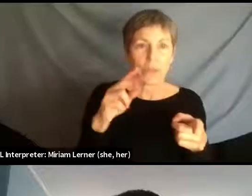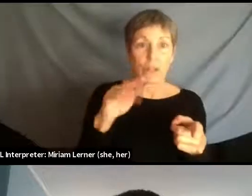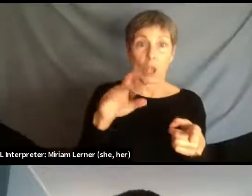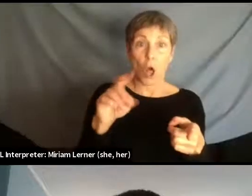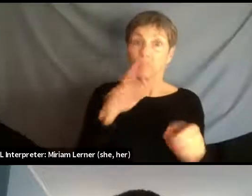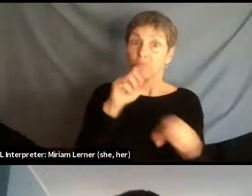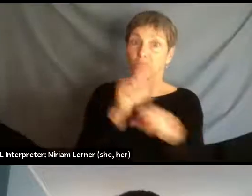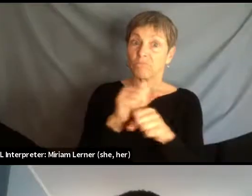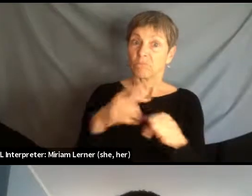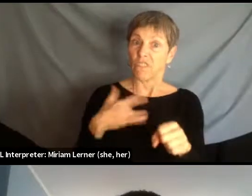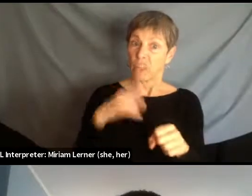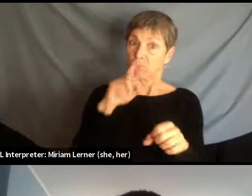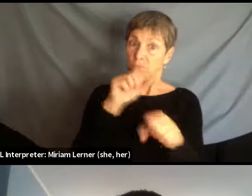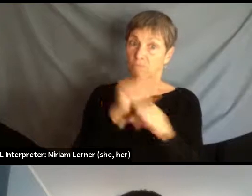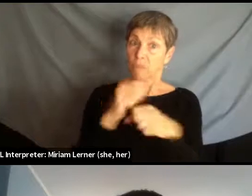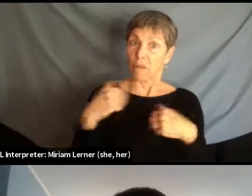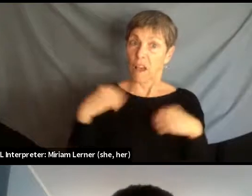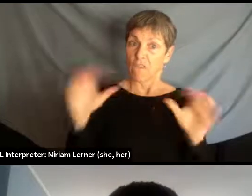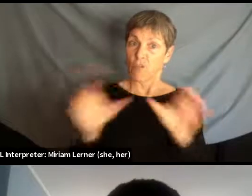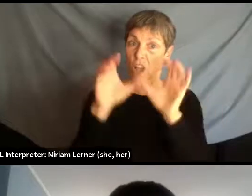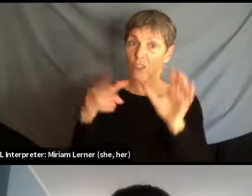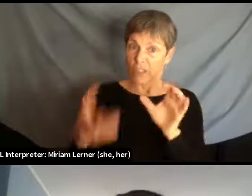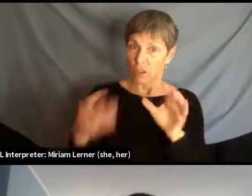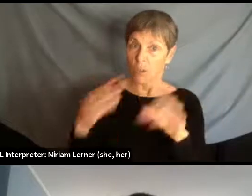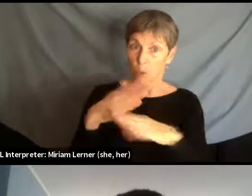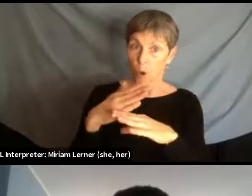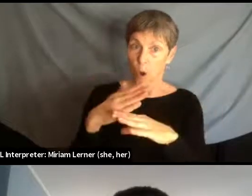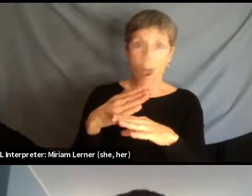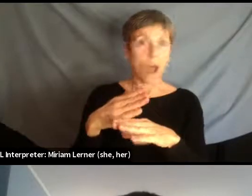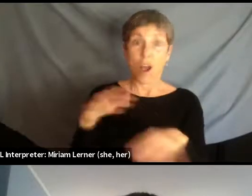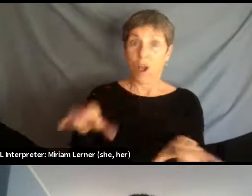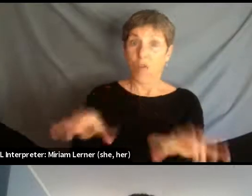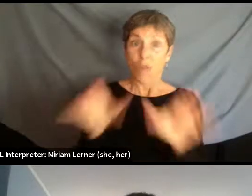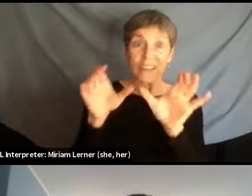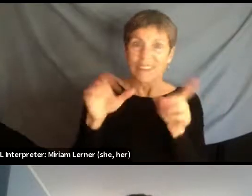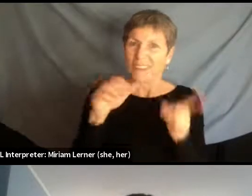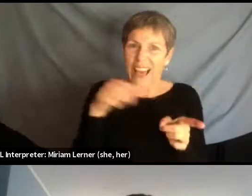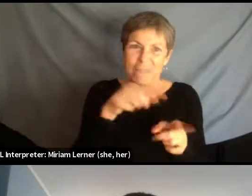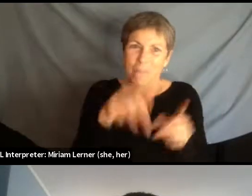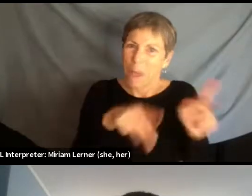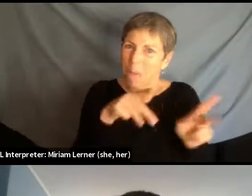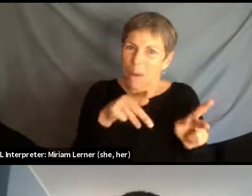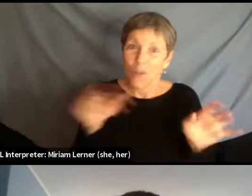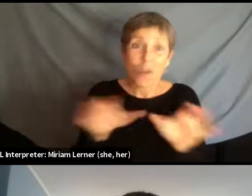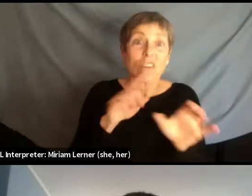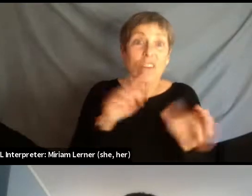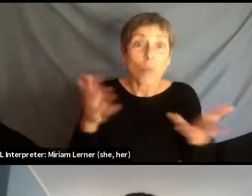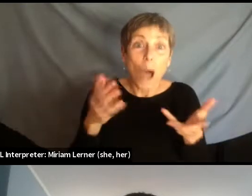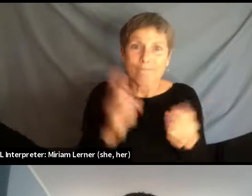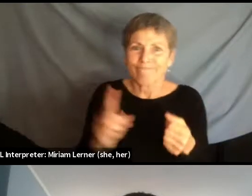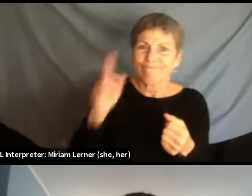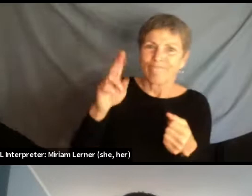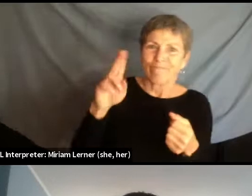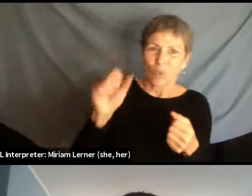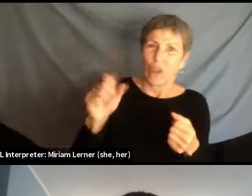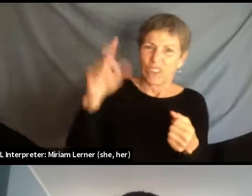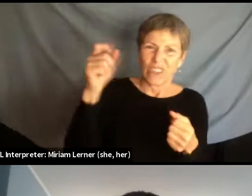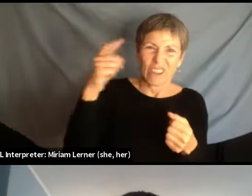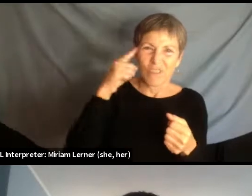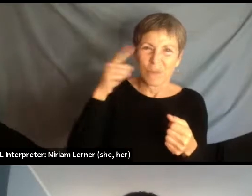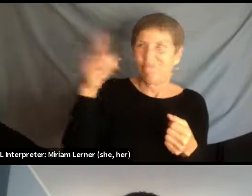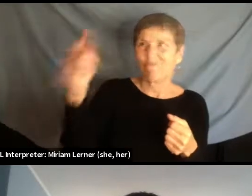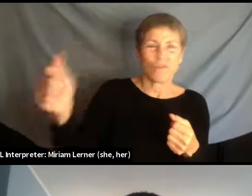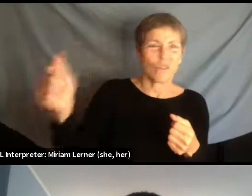border, but I don't think the crisis is the people. I think the crisis is the U.S. government's outright refusal to